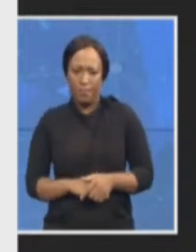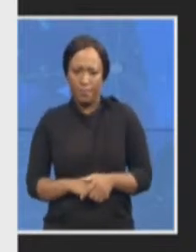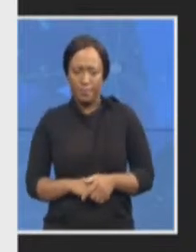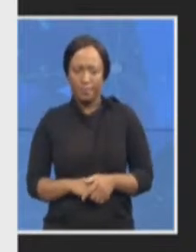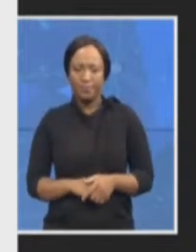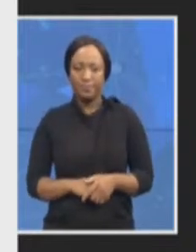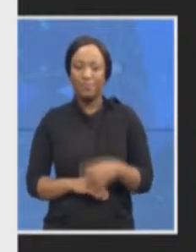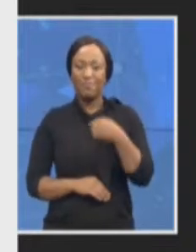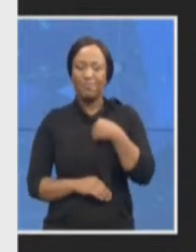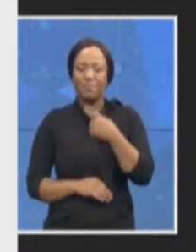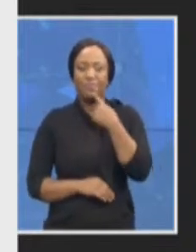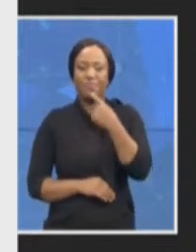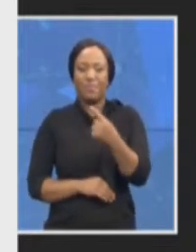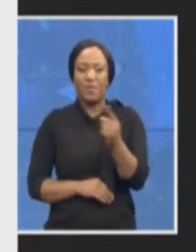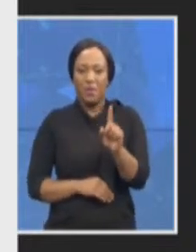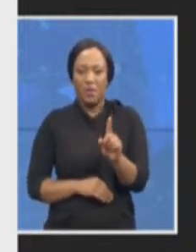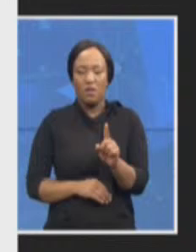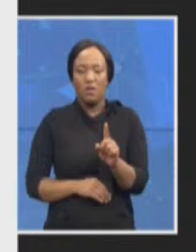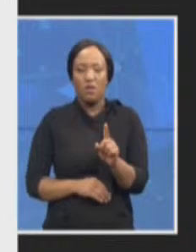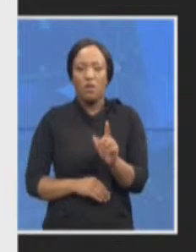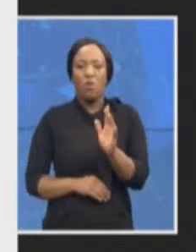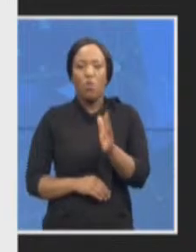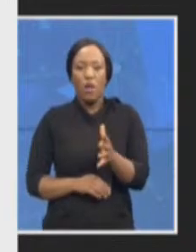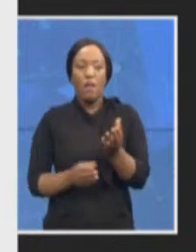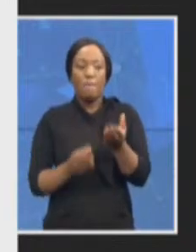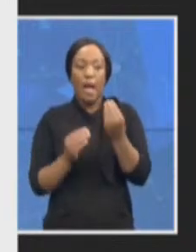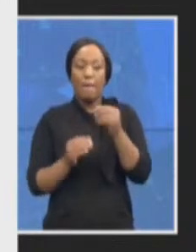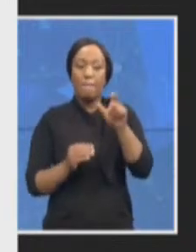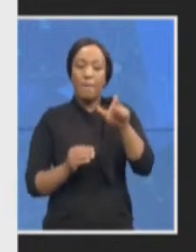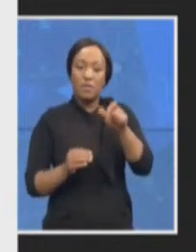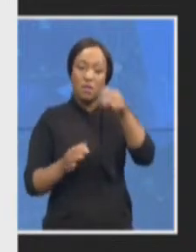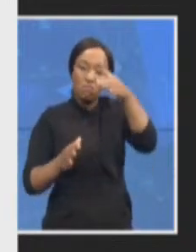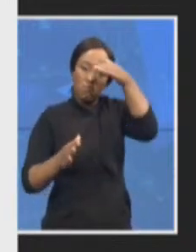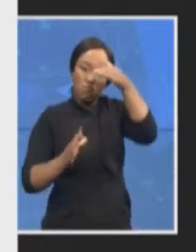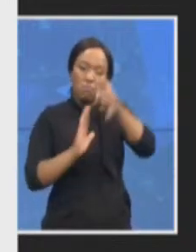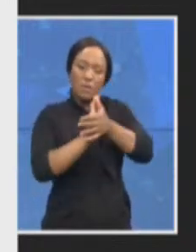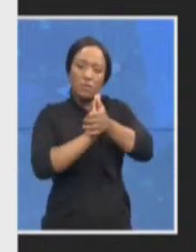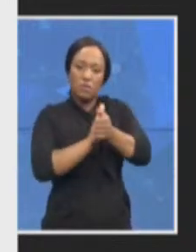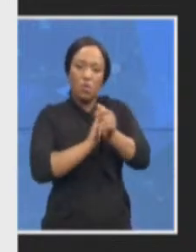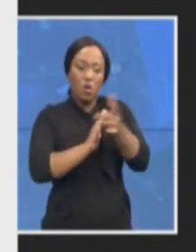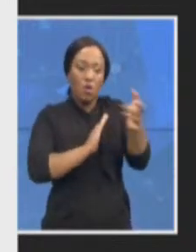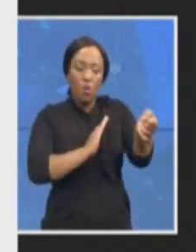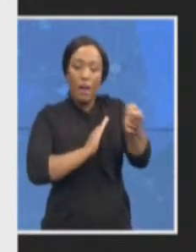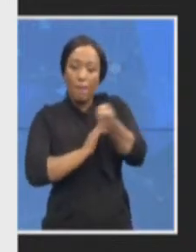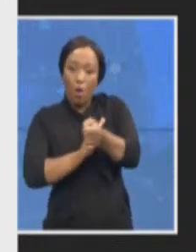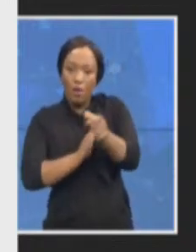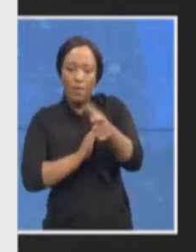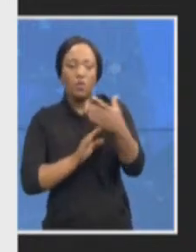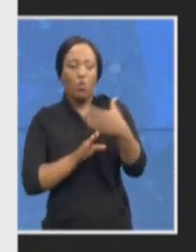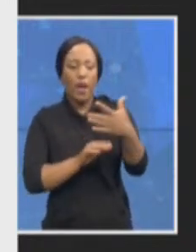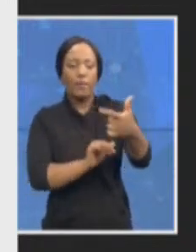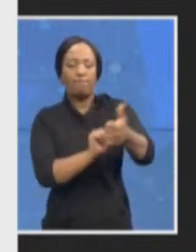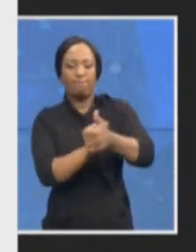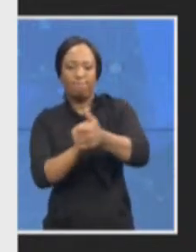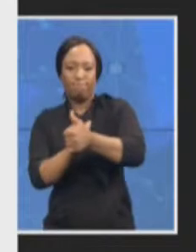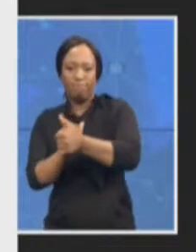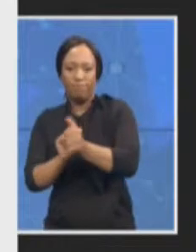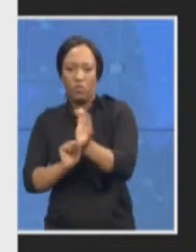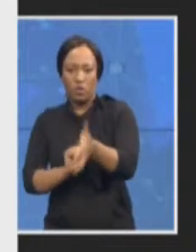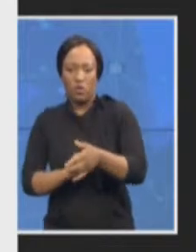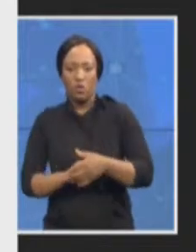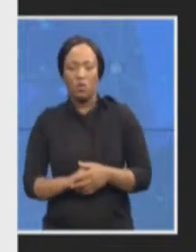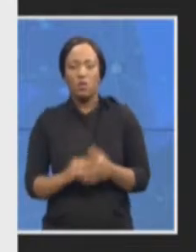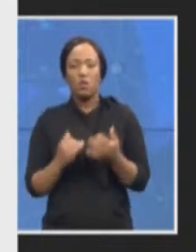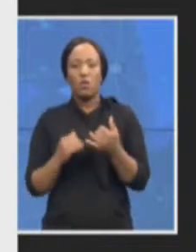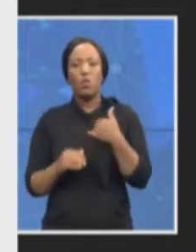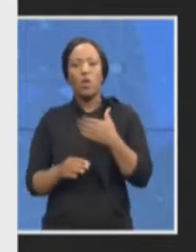expertise and we will appoint people to work with us the last point is that we do work with the private sector those lawyers